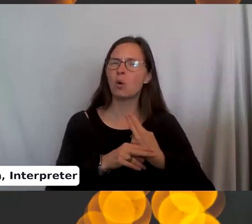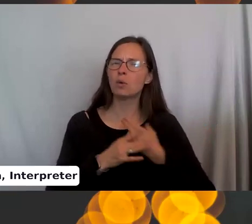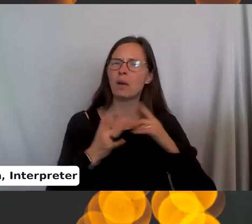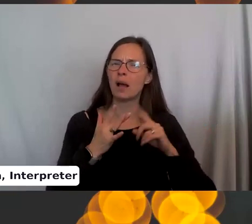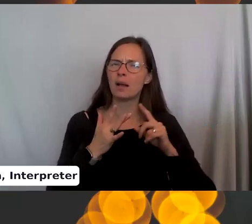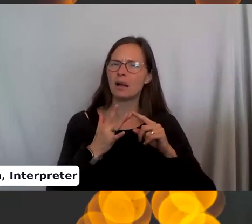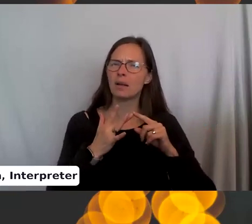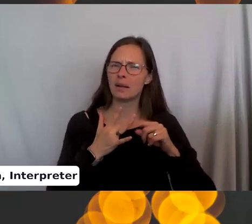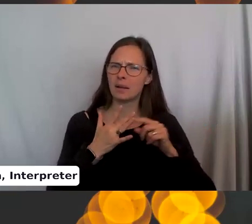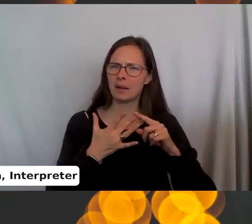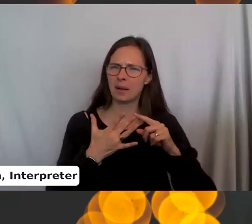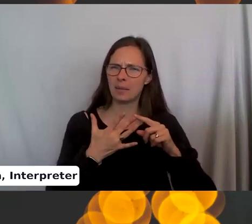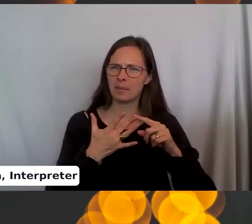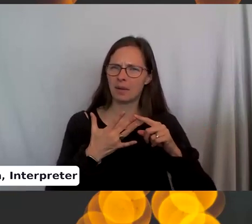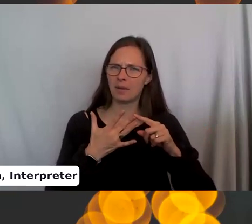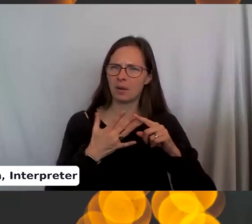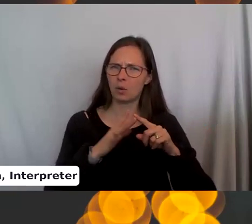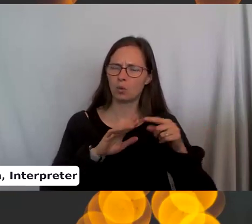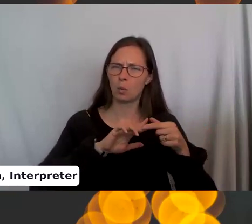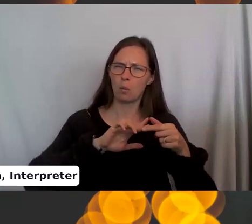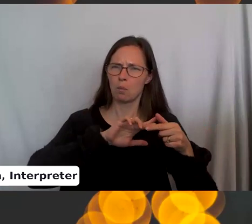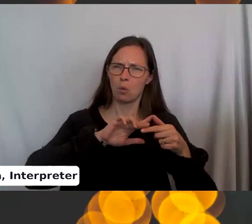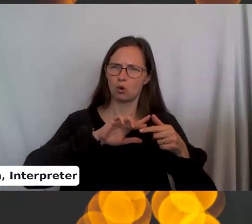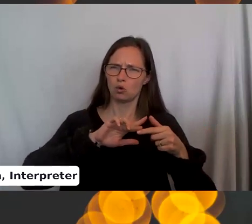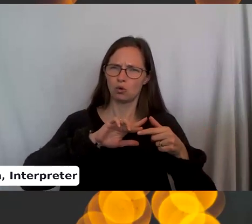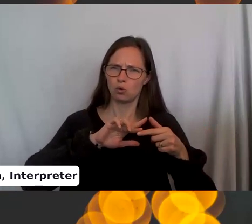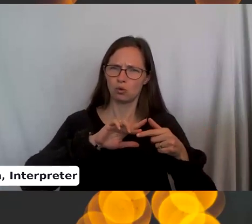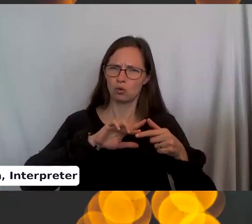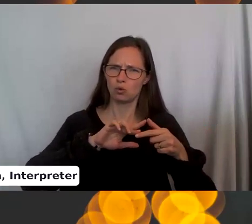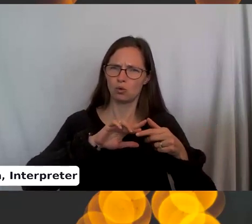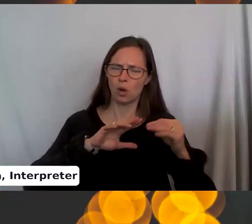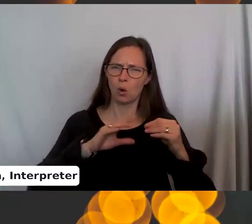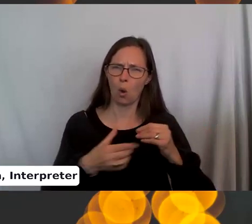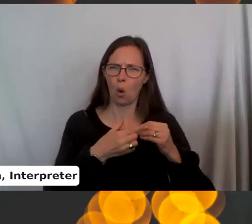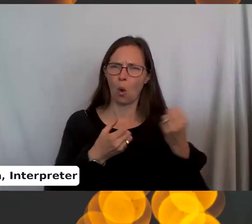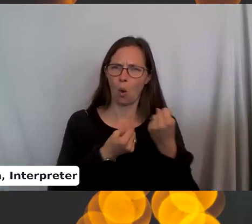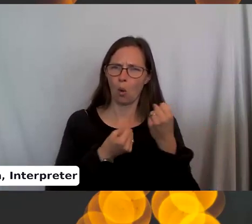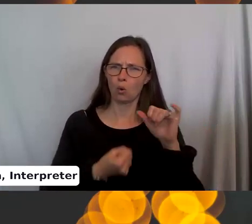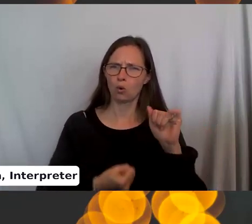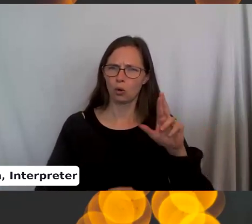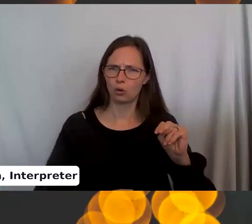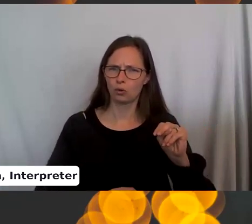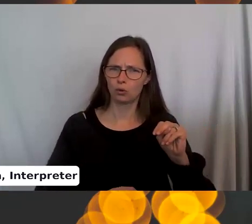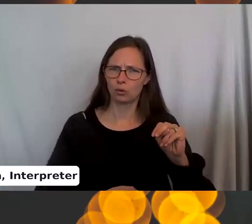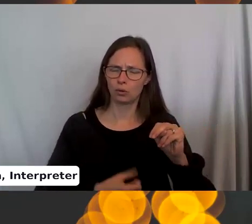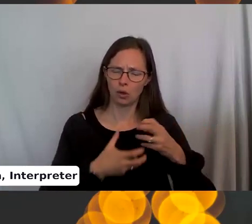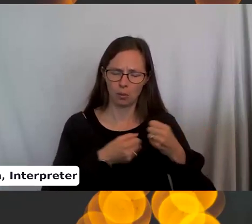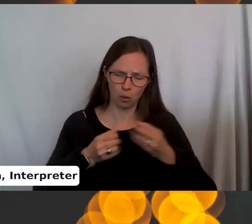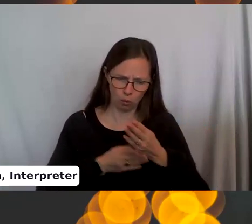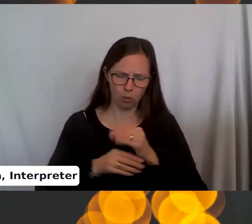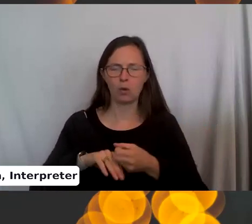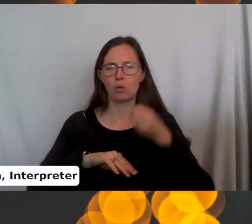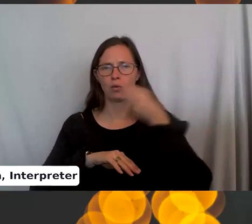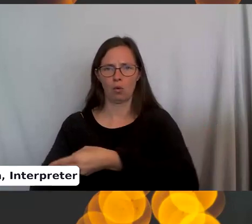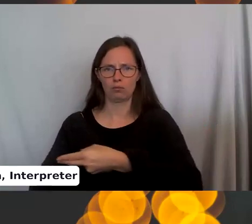to push it over and hold on to the yarn, pull it through, and then throw it off the